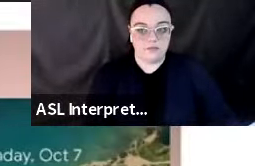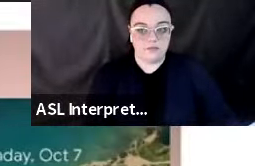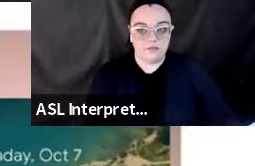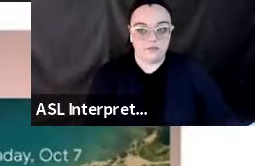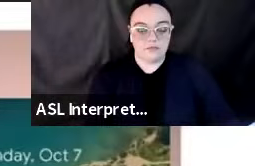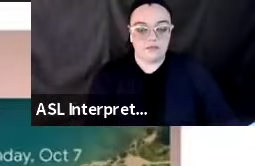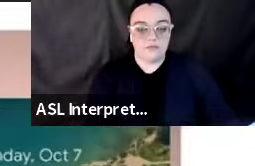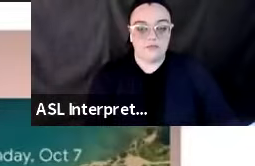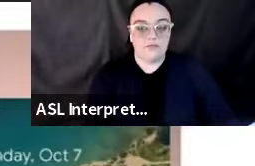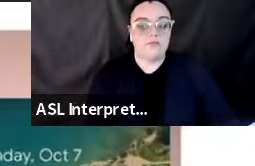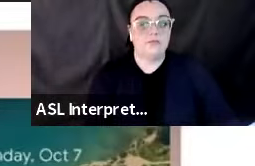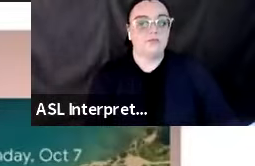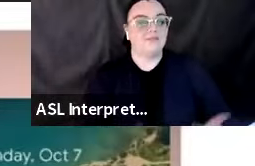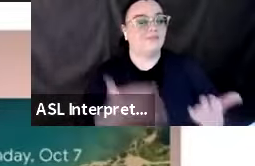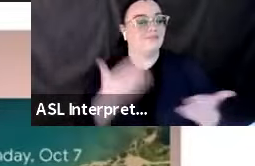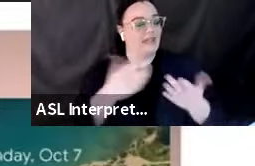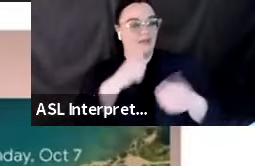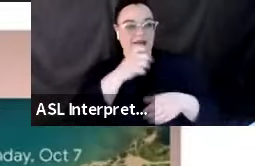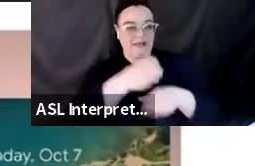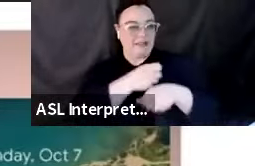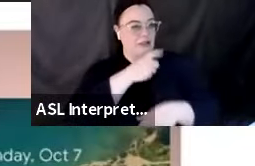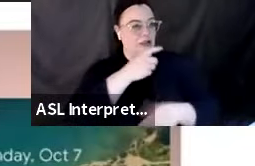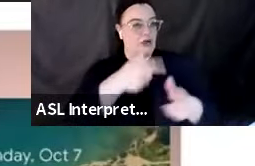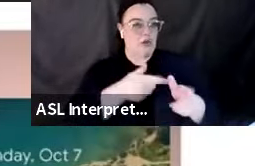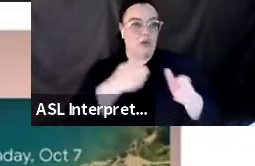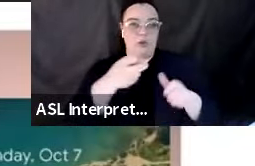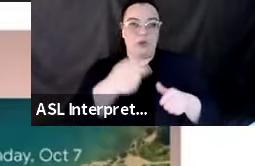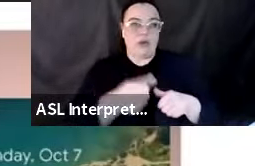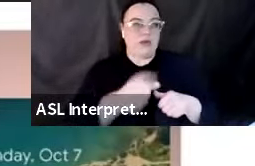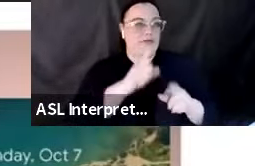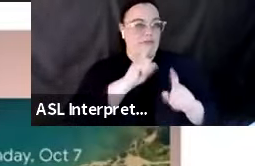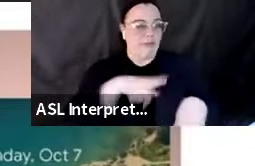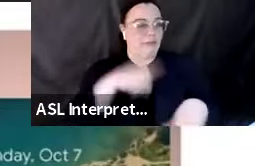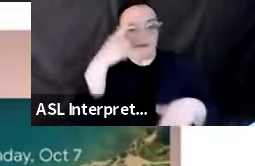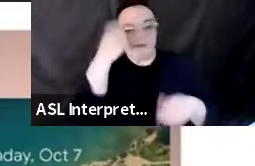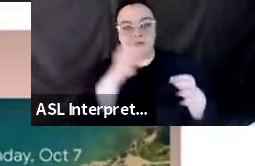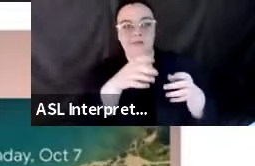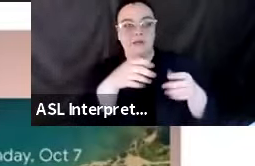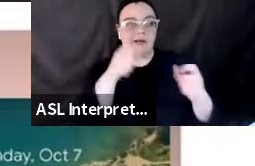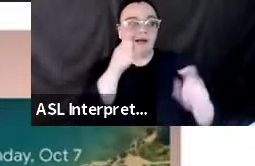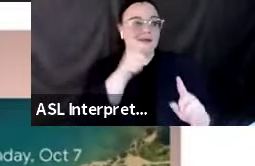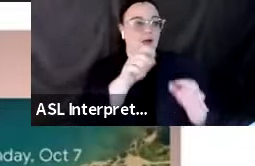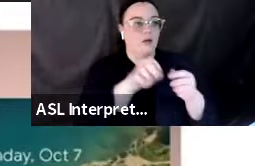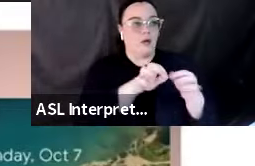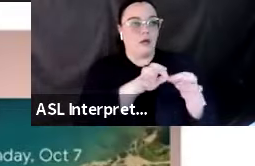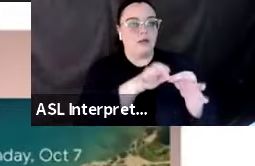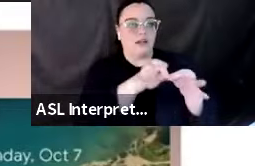We may not be able to get a quick response to that question through there.